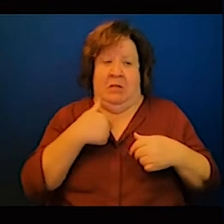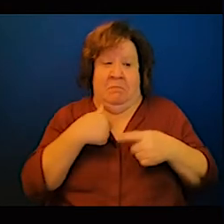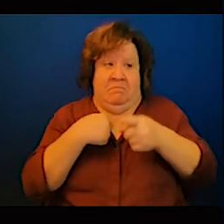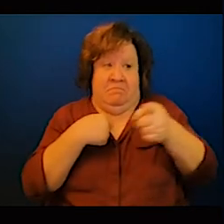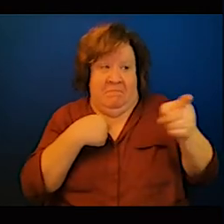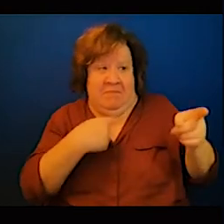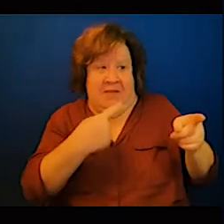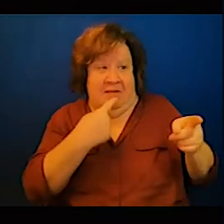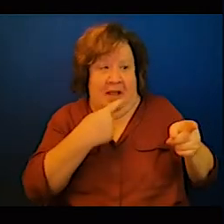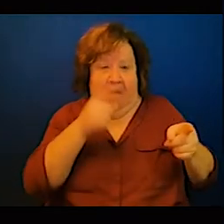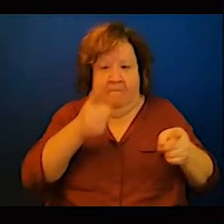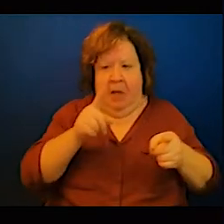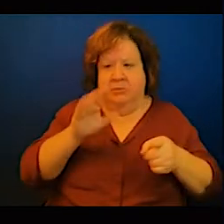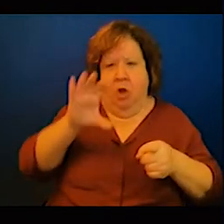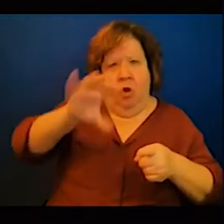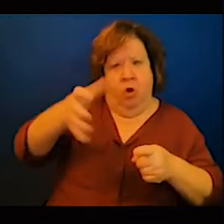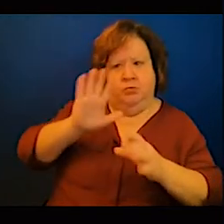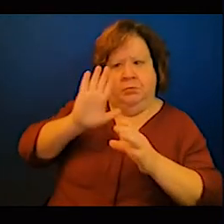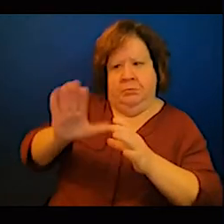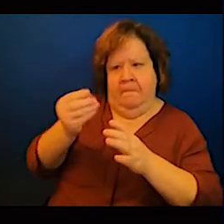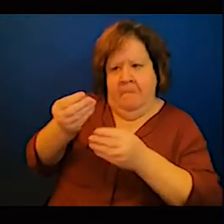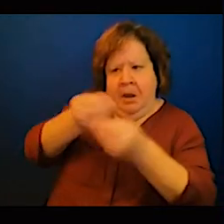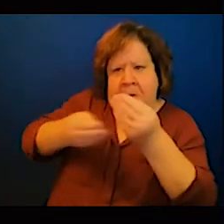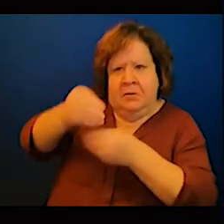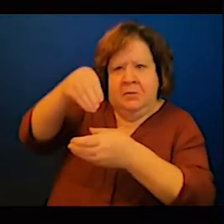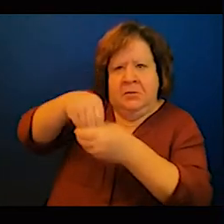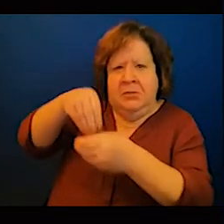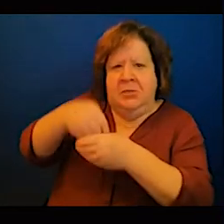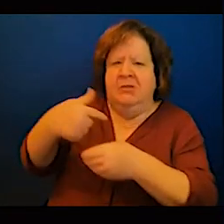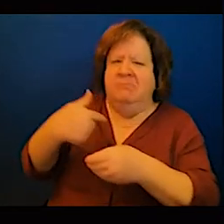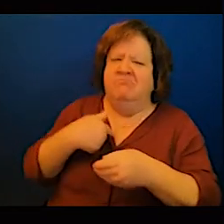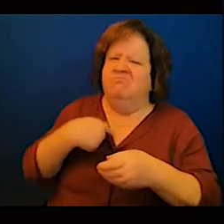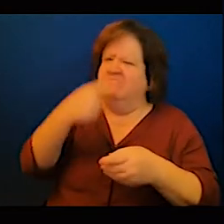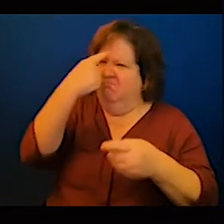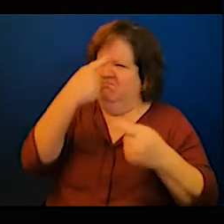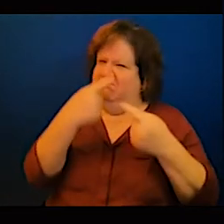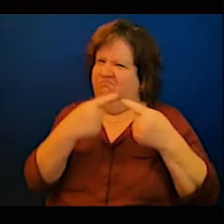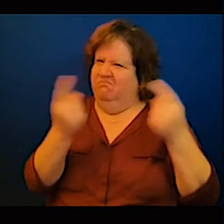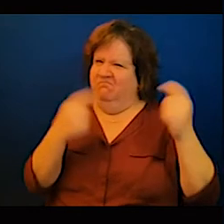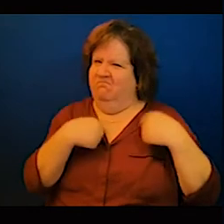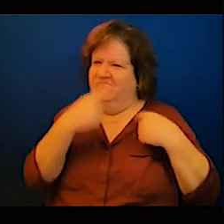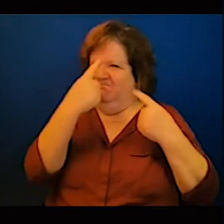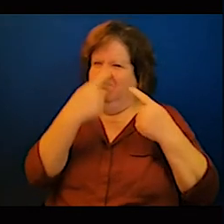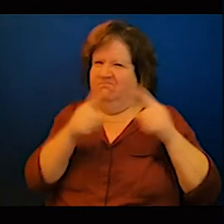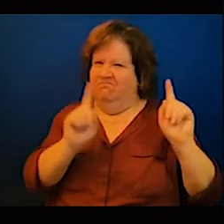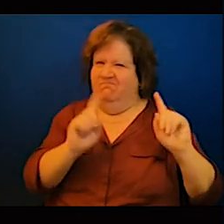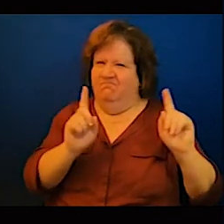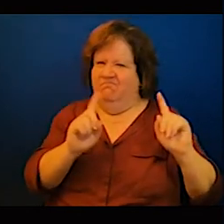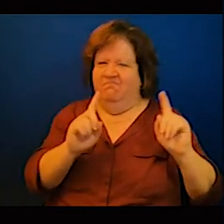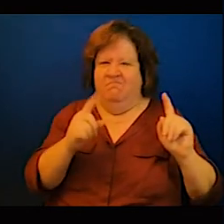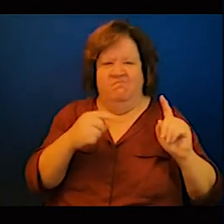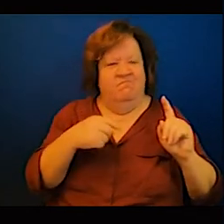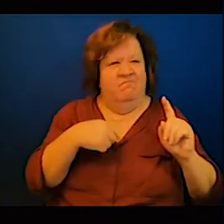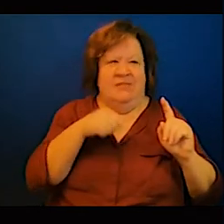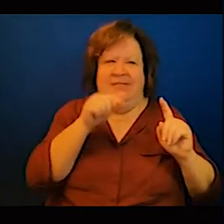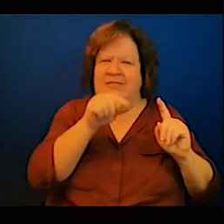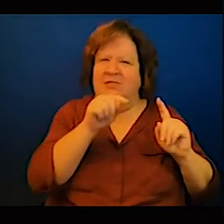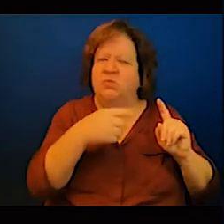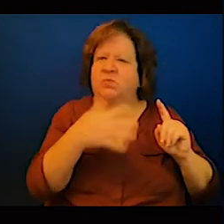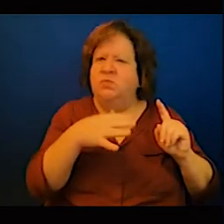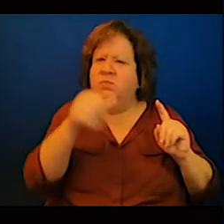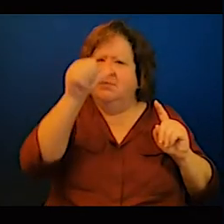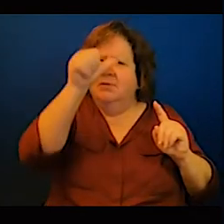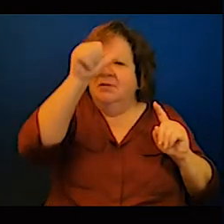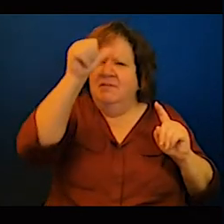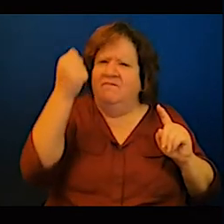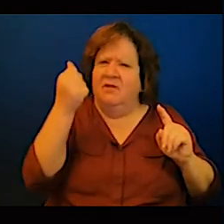want to come up with really serious informed roadmaps with clear statistics and